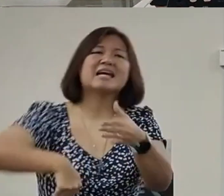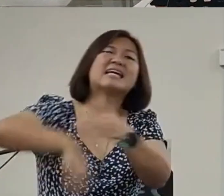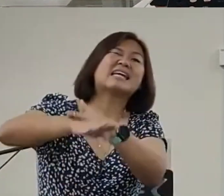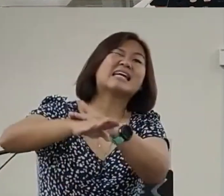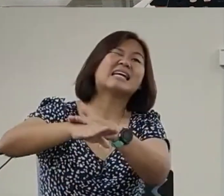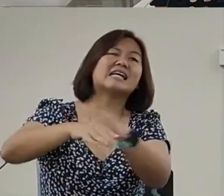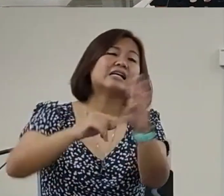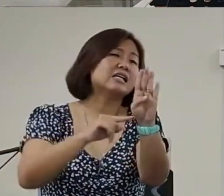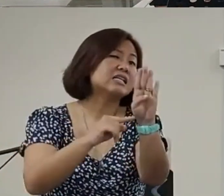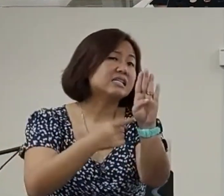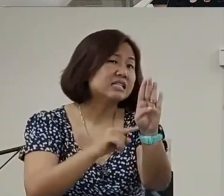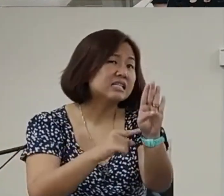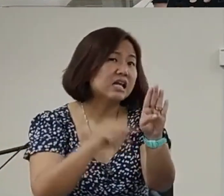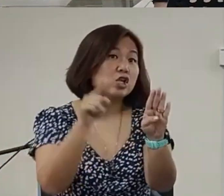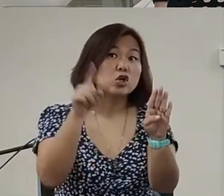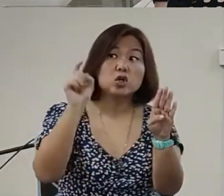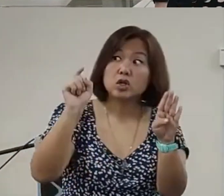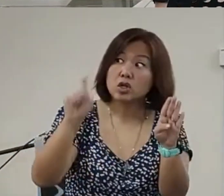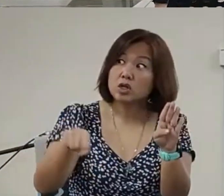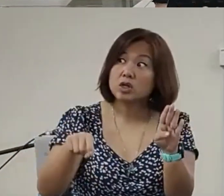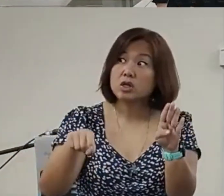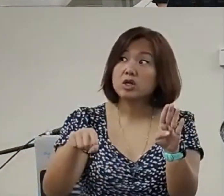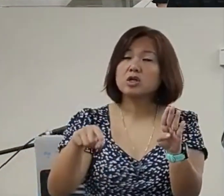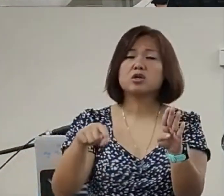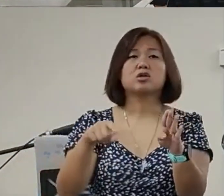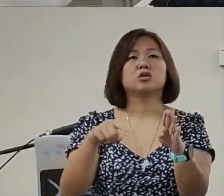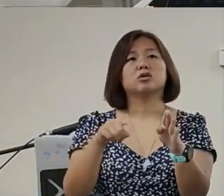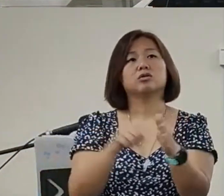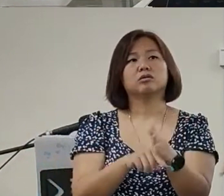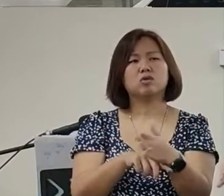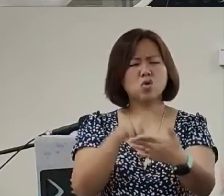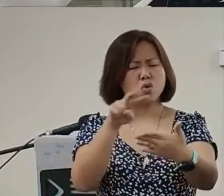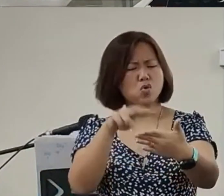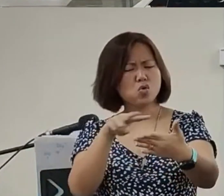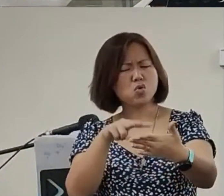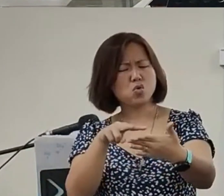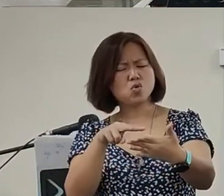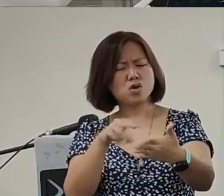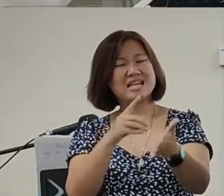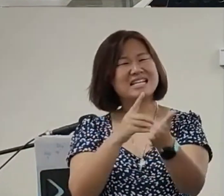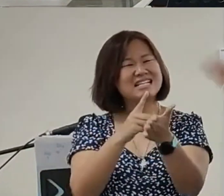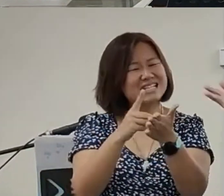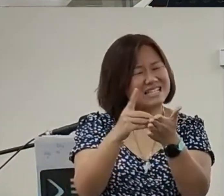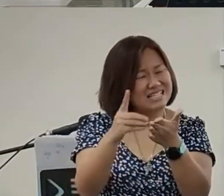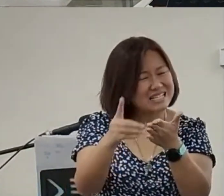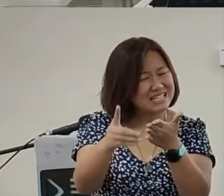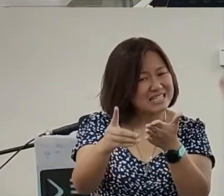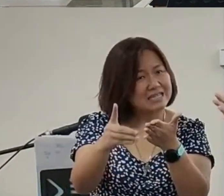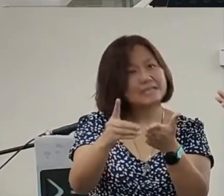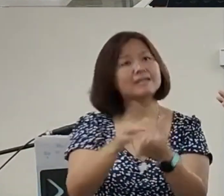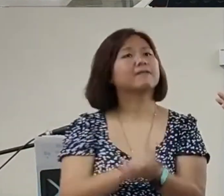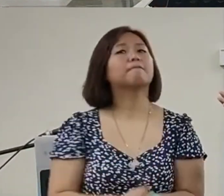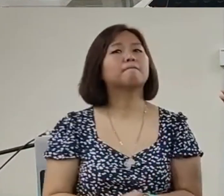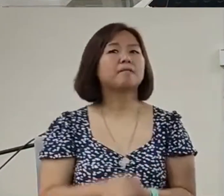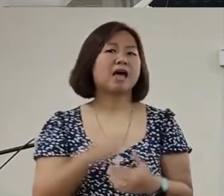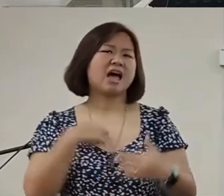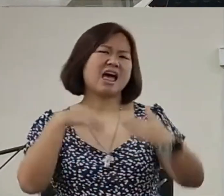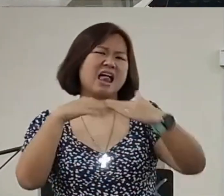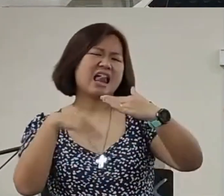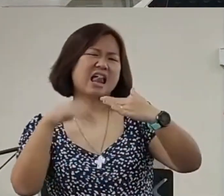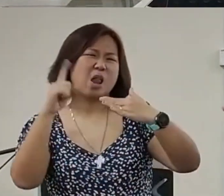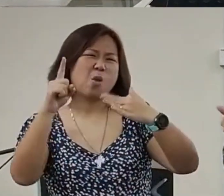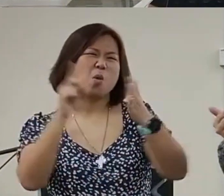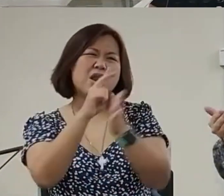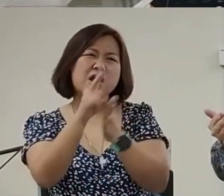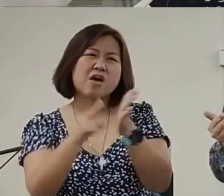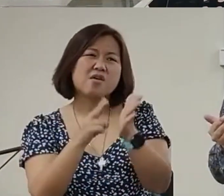messageOkay you got to be responsibleAnd go deeper throughout the weekOkay I do notI have less than one hourTo